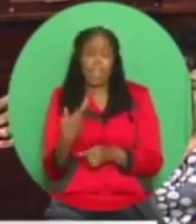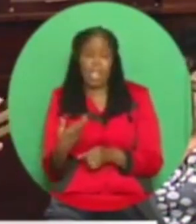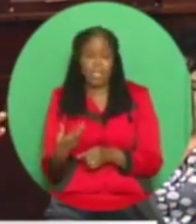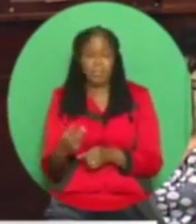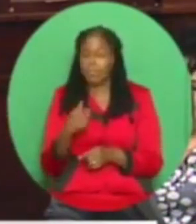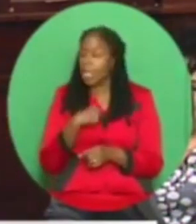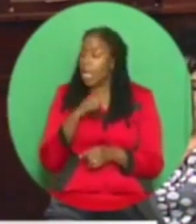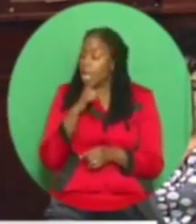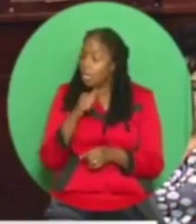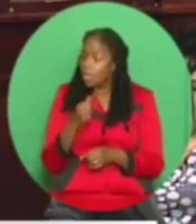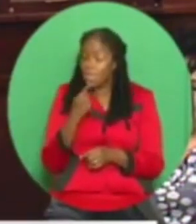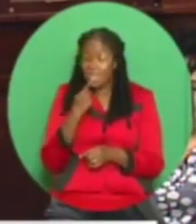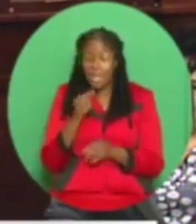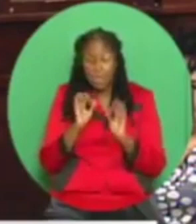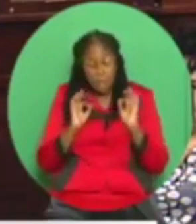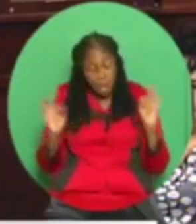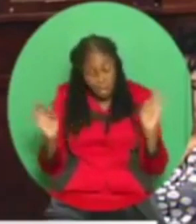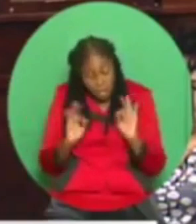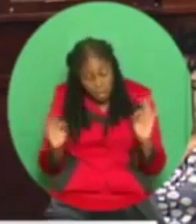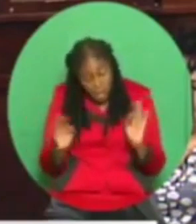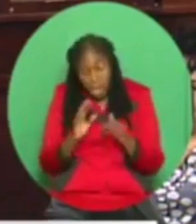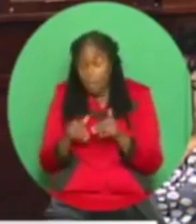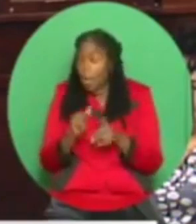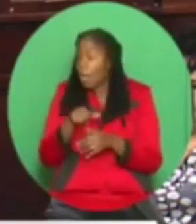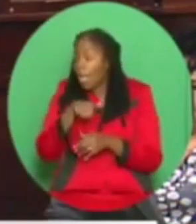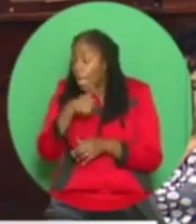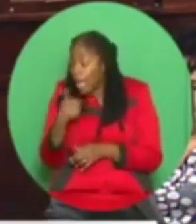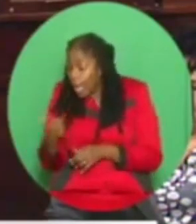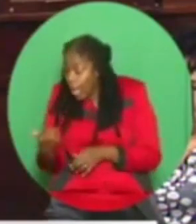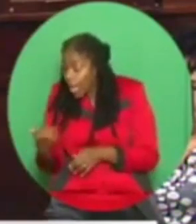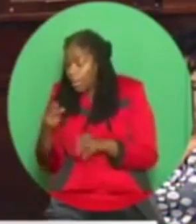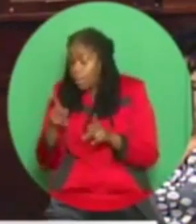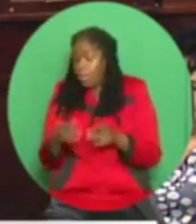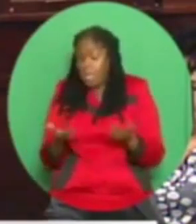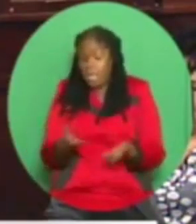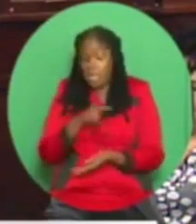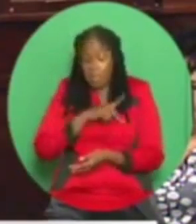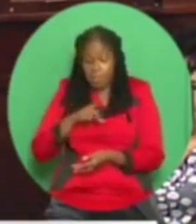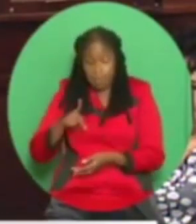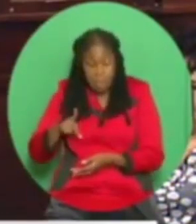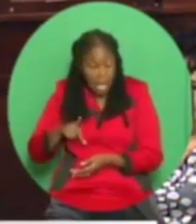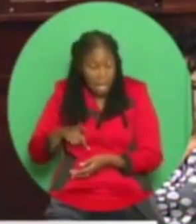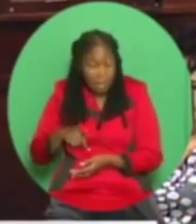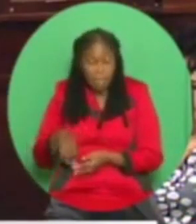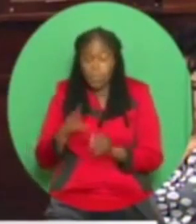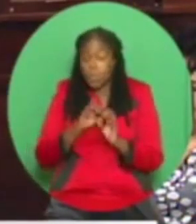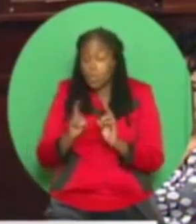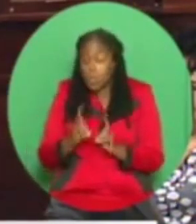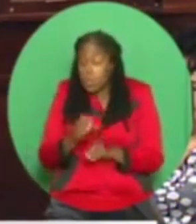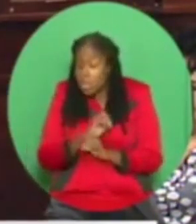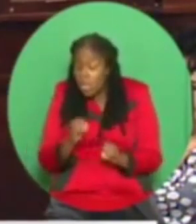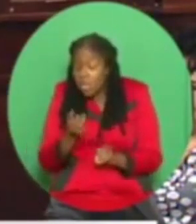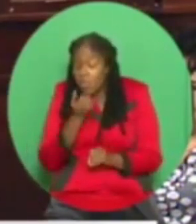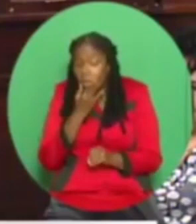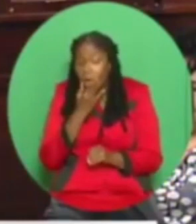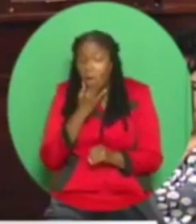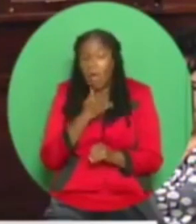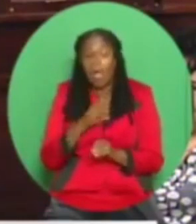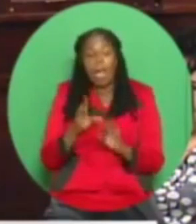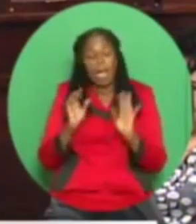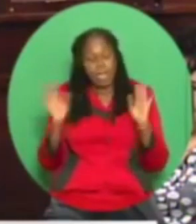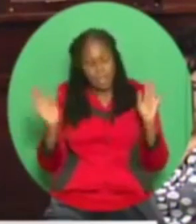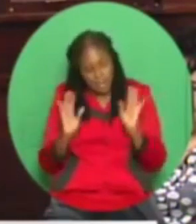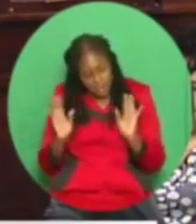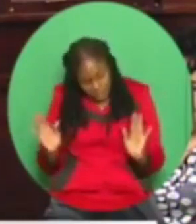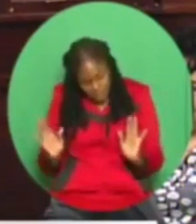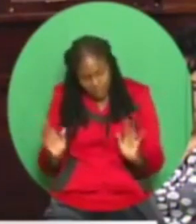member of Parliament here of wrongdoing. All I am saying is that they could not at this time tell us about that bank wire transfer in Miami